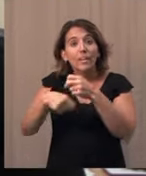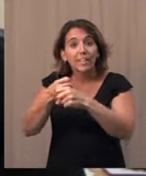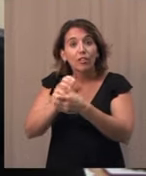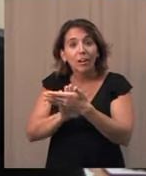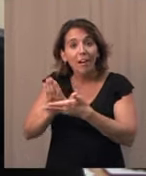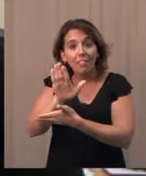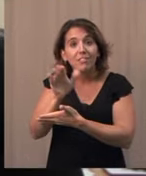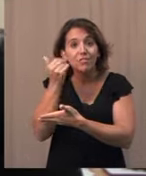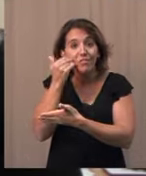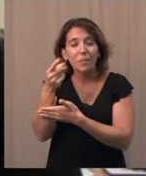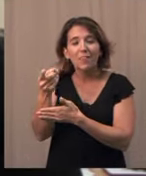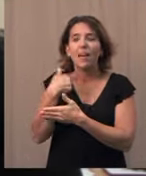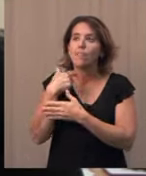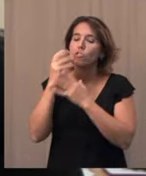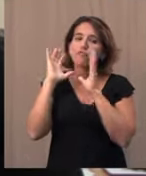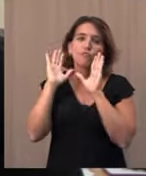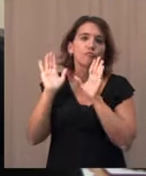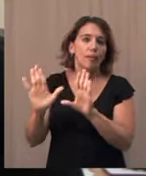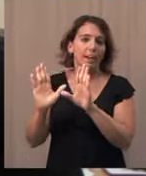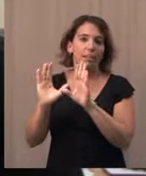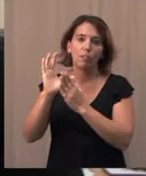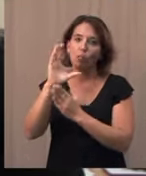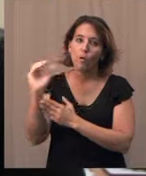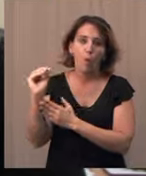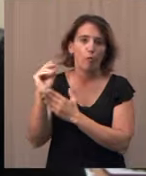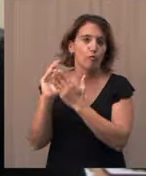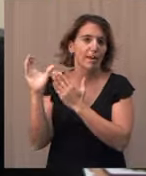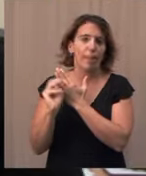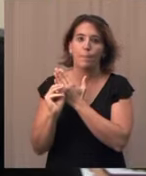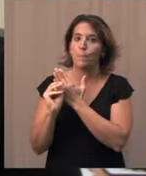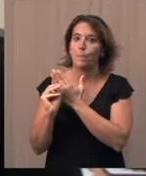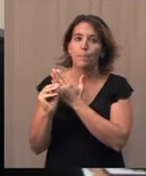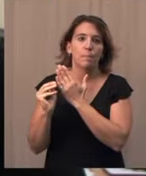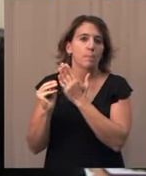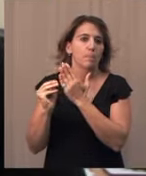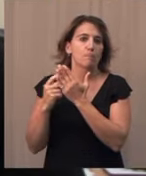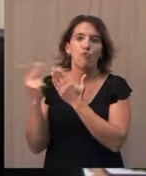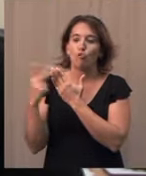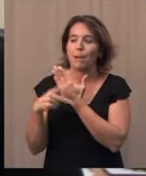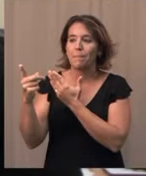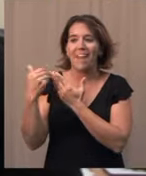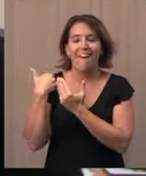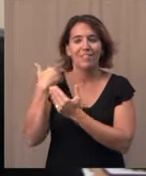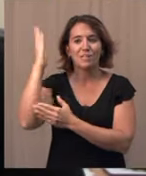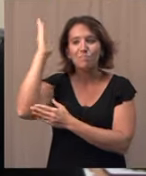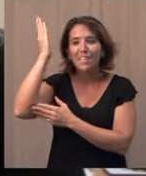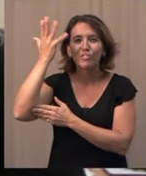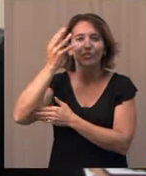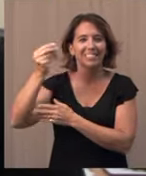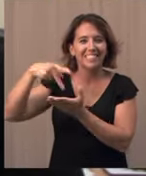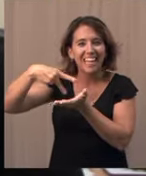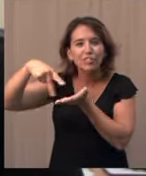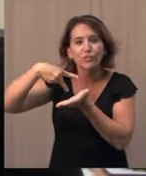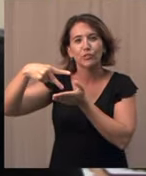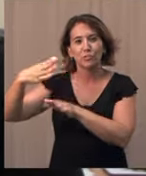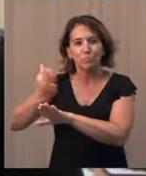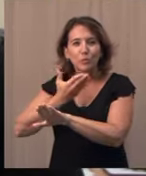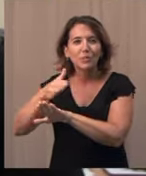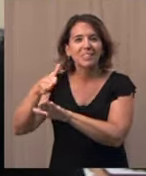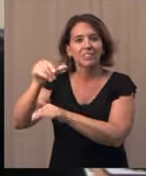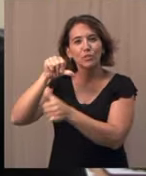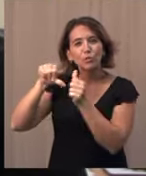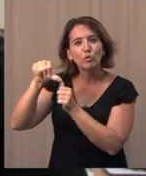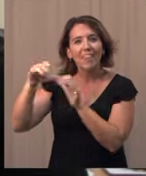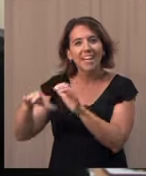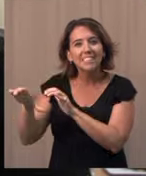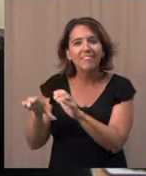rich co-curricular or extracurricular program that includes speakers and dances and music, social activities,